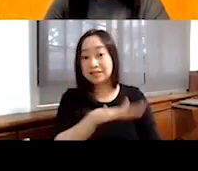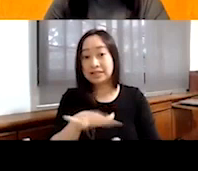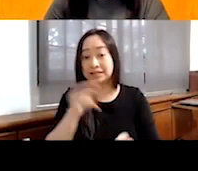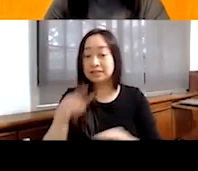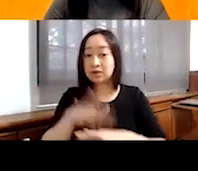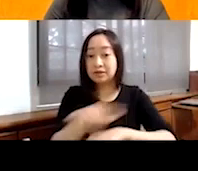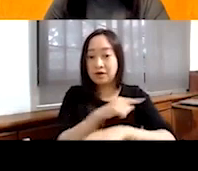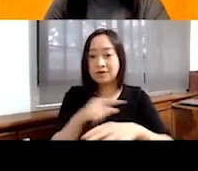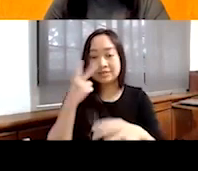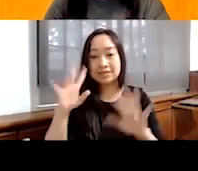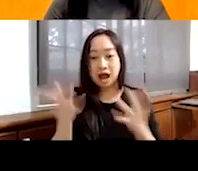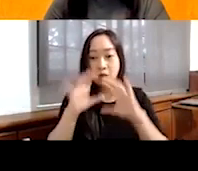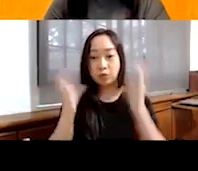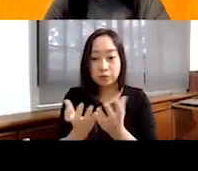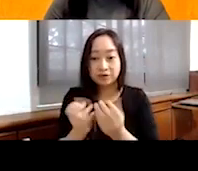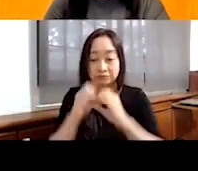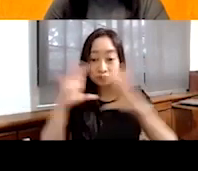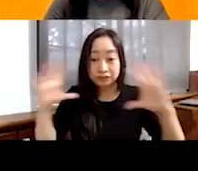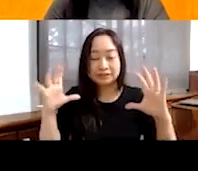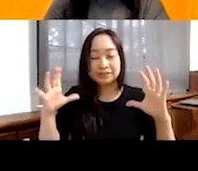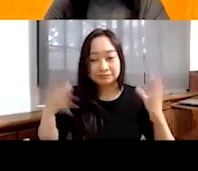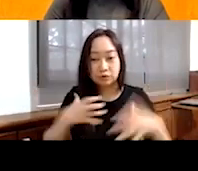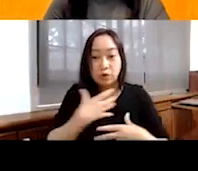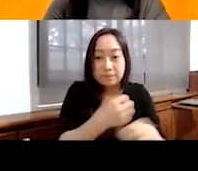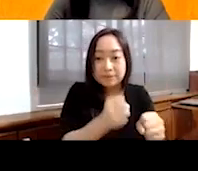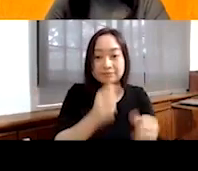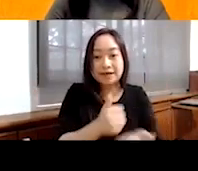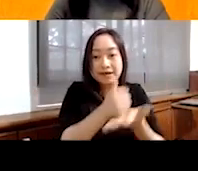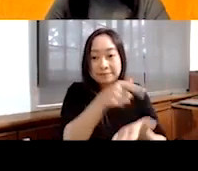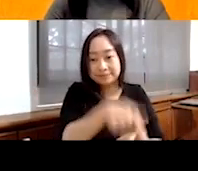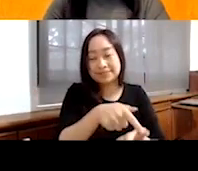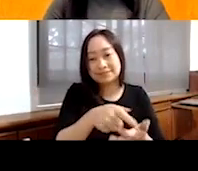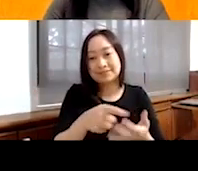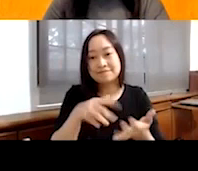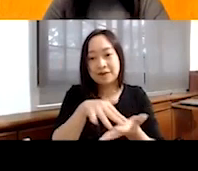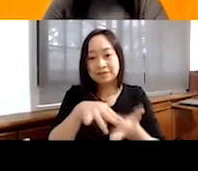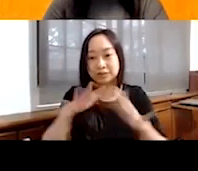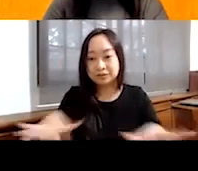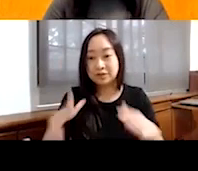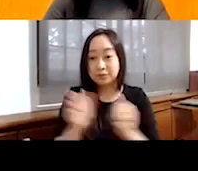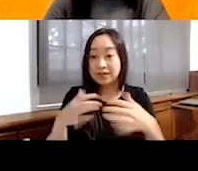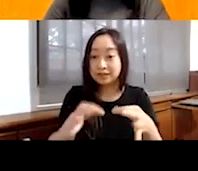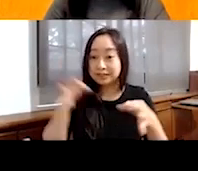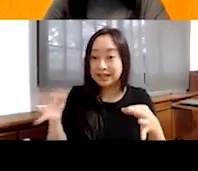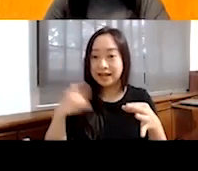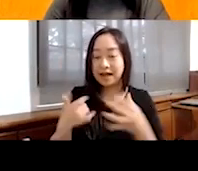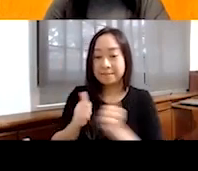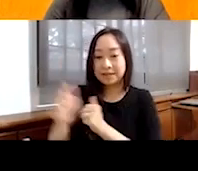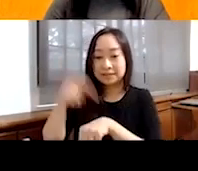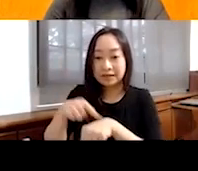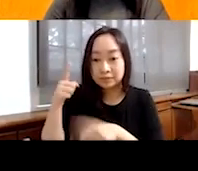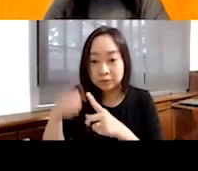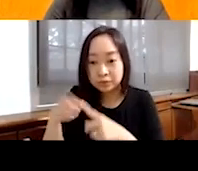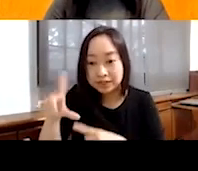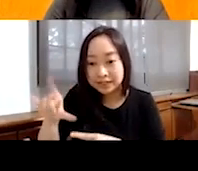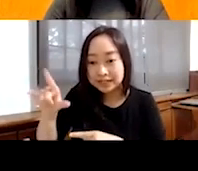Vision strives to deepen our commitment to the most vulnerable children. Without further ado, I'd like to pass the time to Lillian, who is our